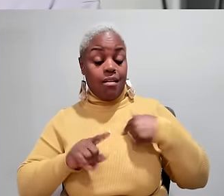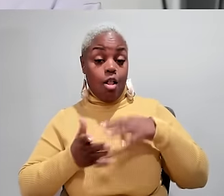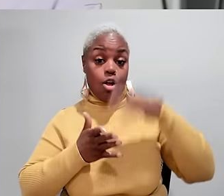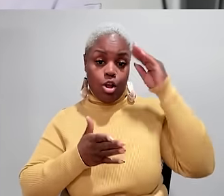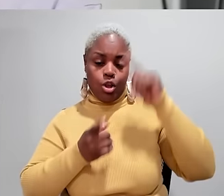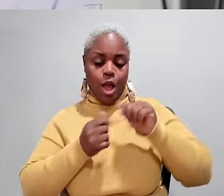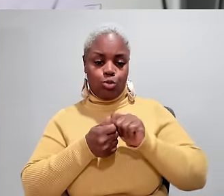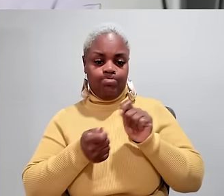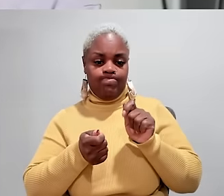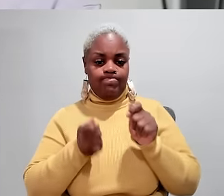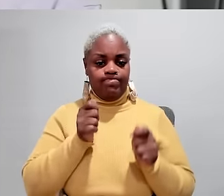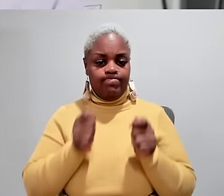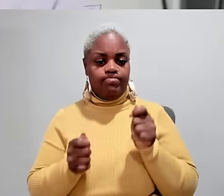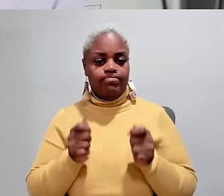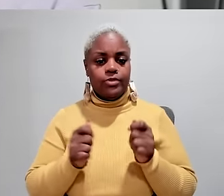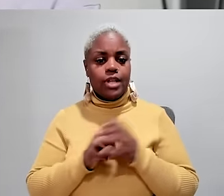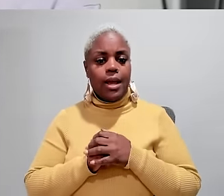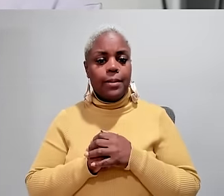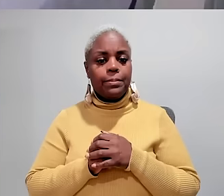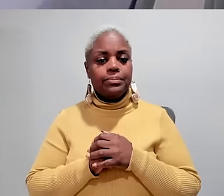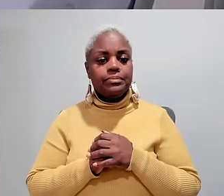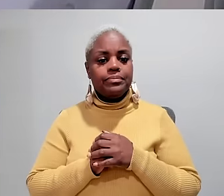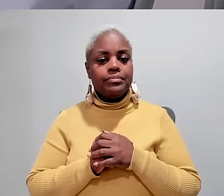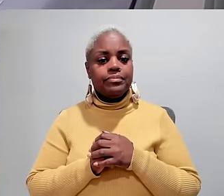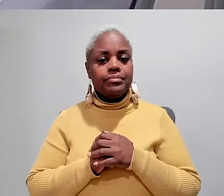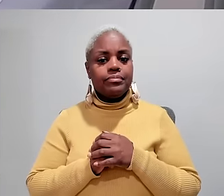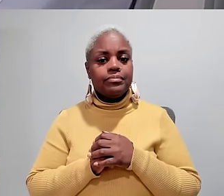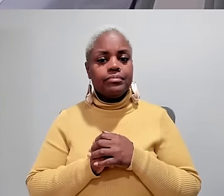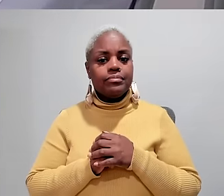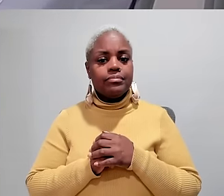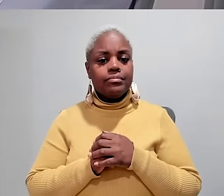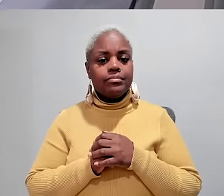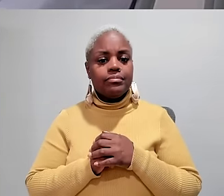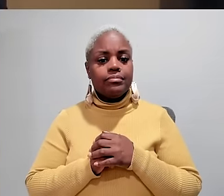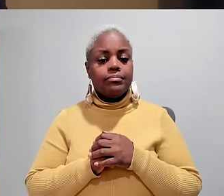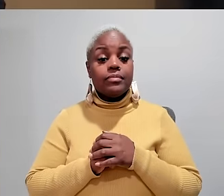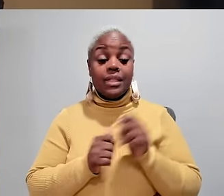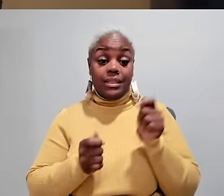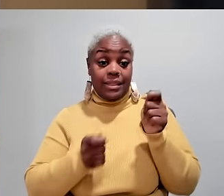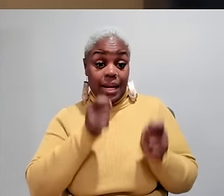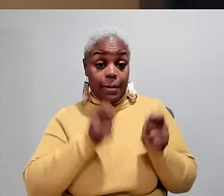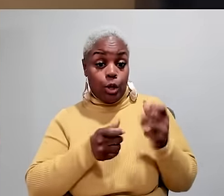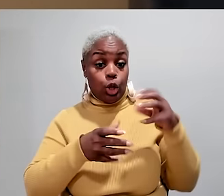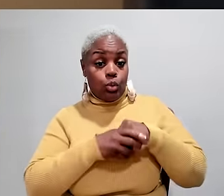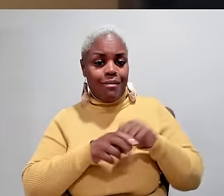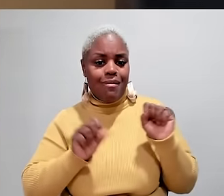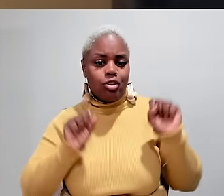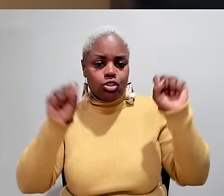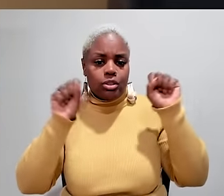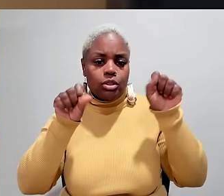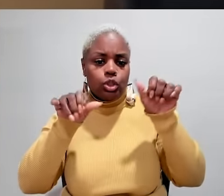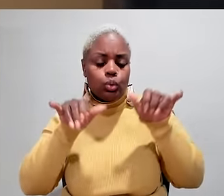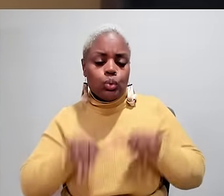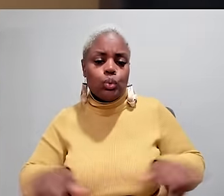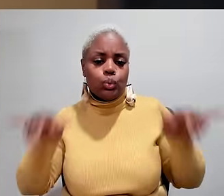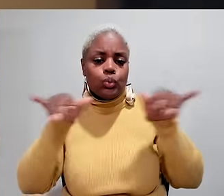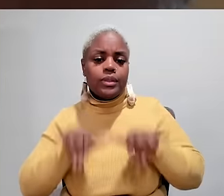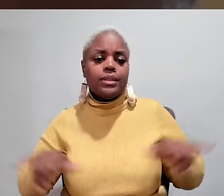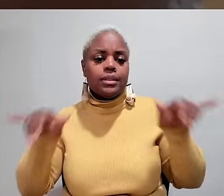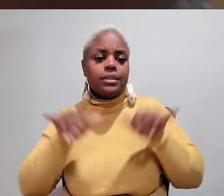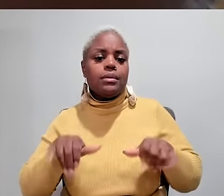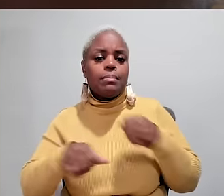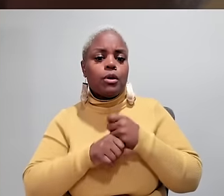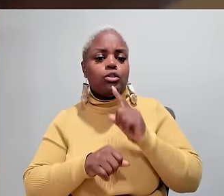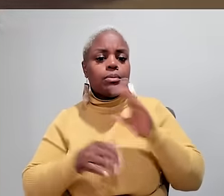a lot of physical exertion but I've learned to adapt that adaptation includes an